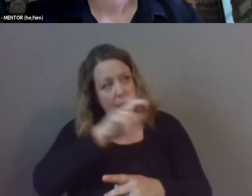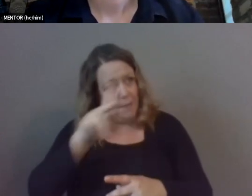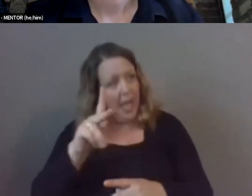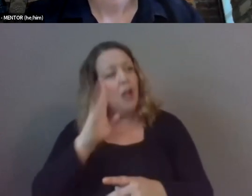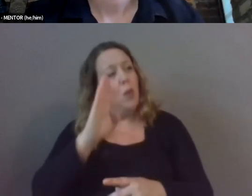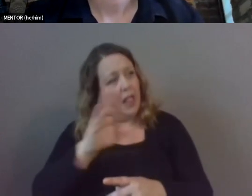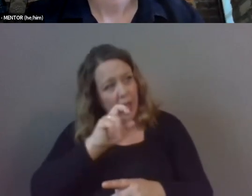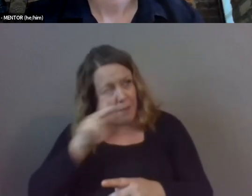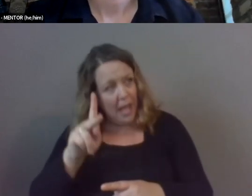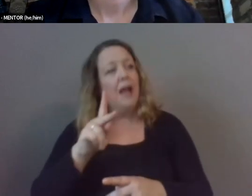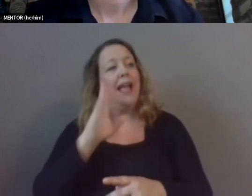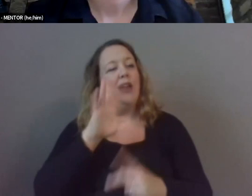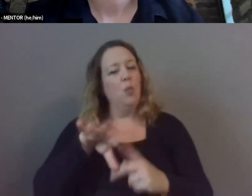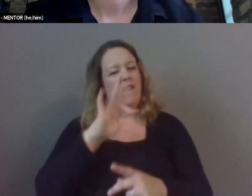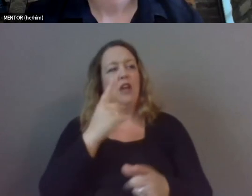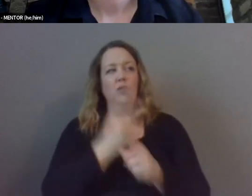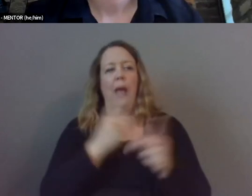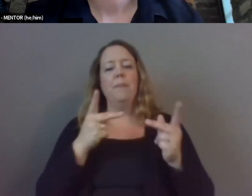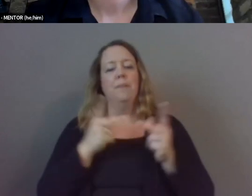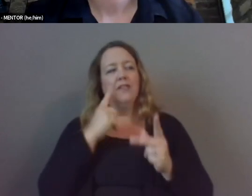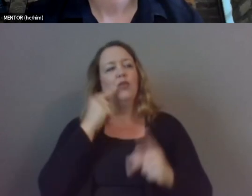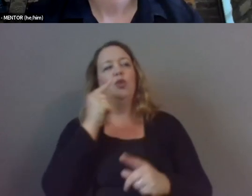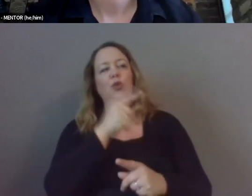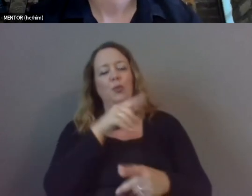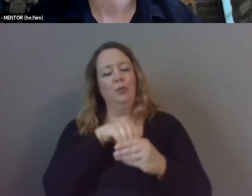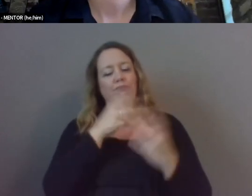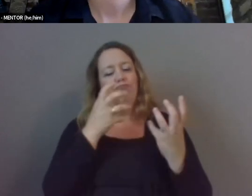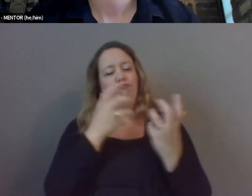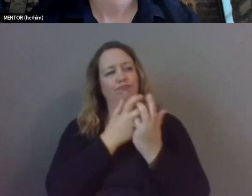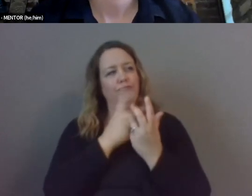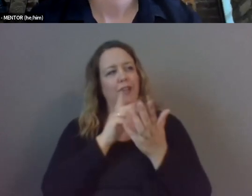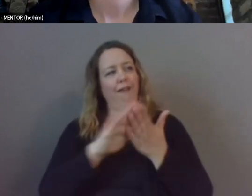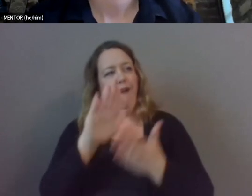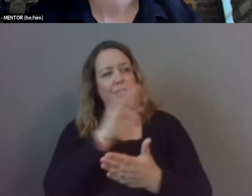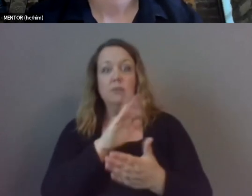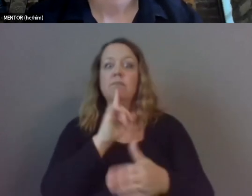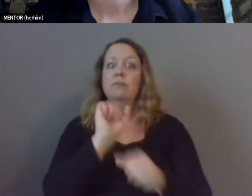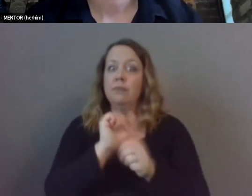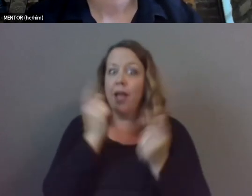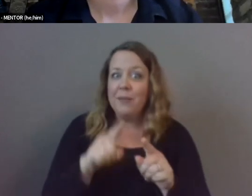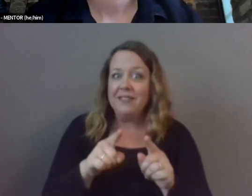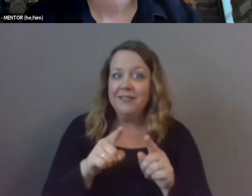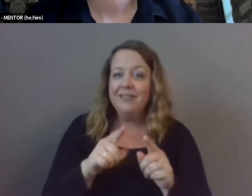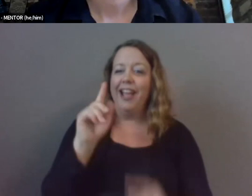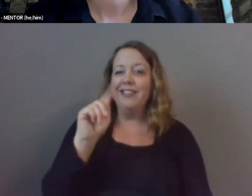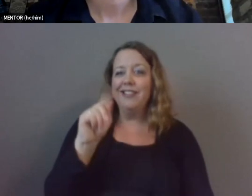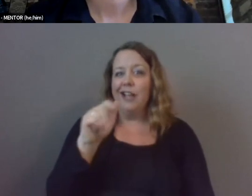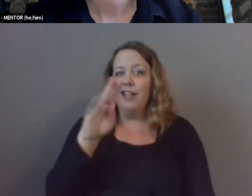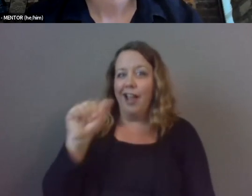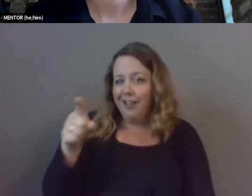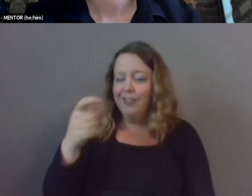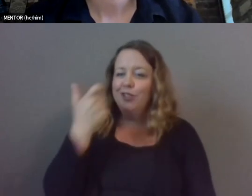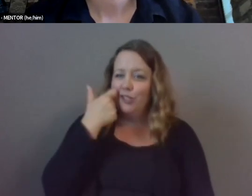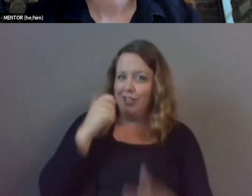but you're gonna find your place in college and that's eventually what happened and that's something that tatiana talked about that too um that